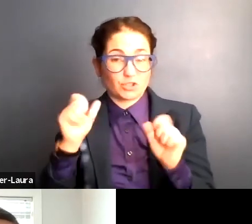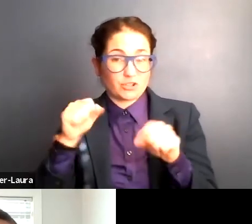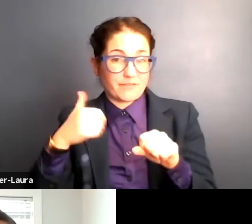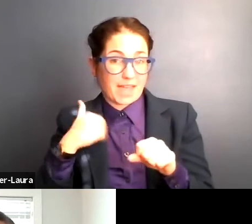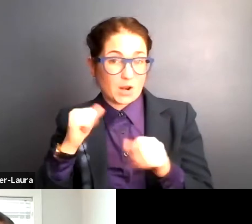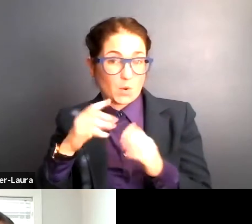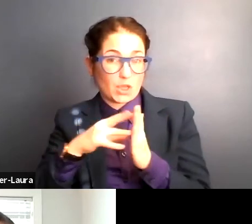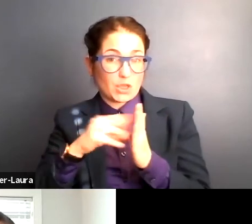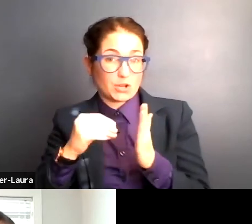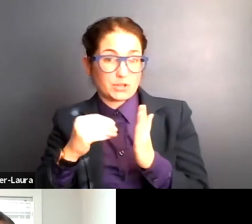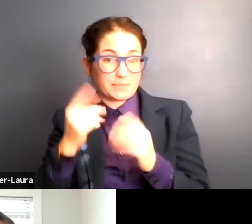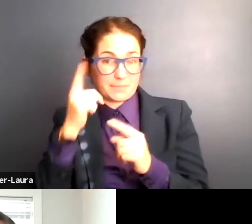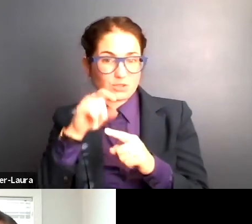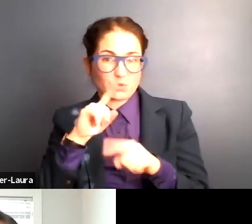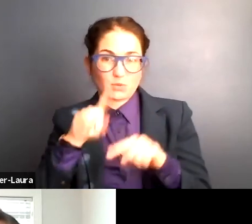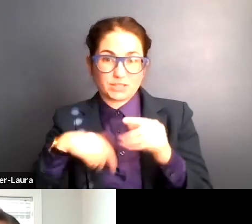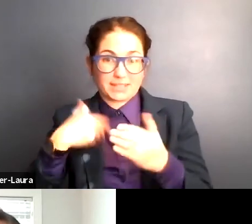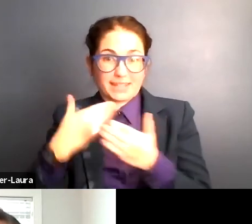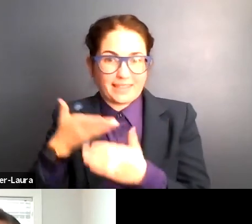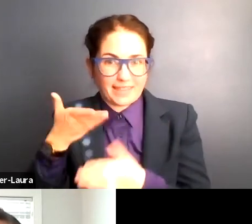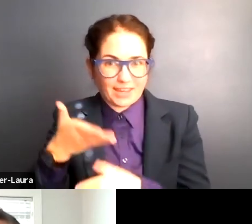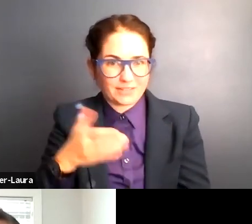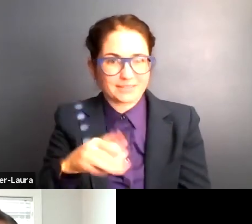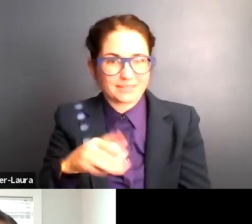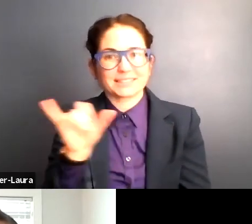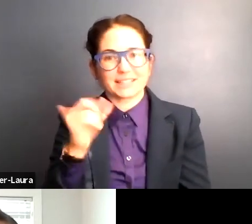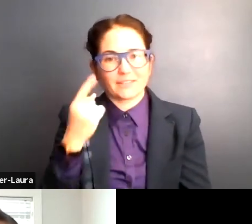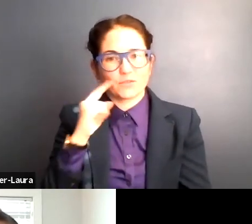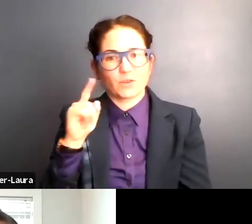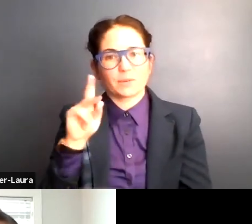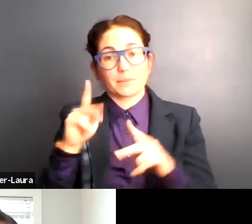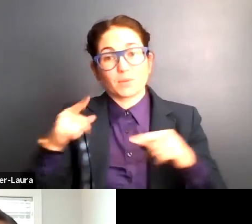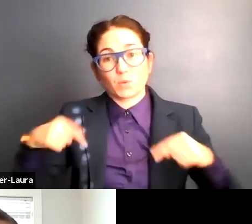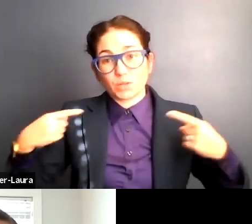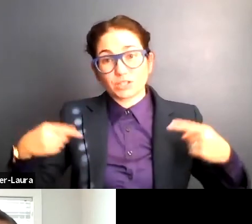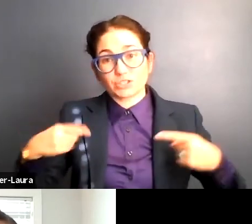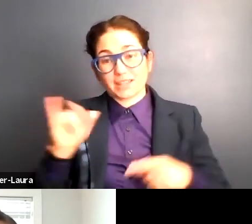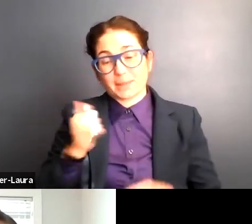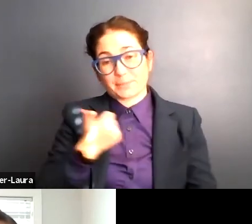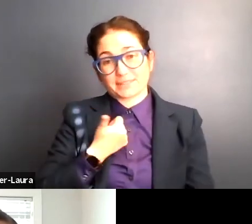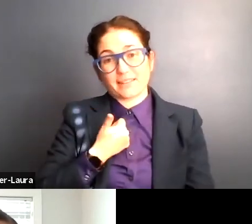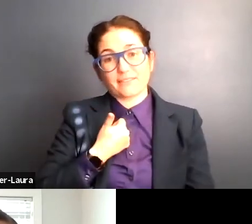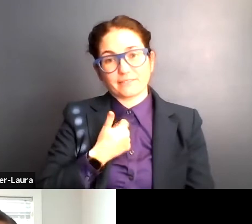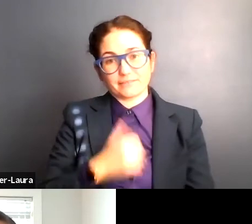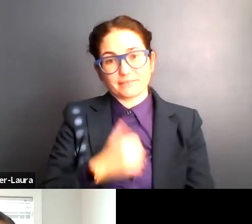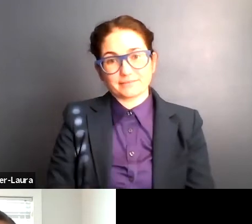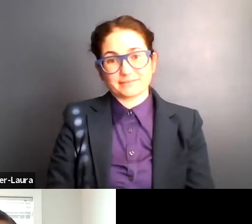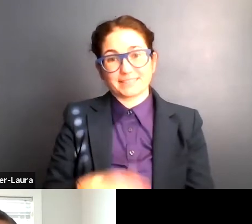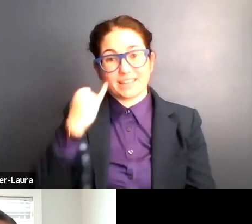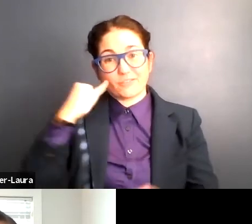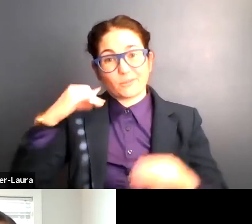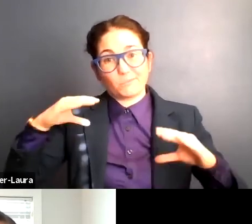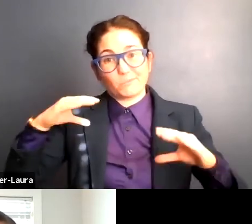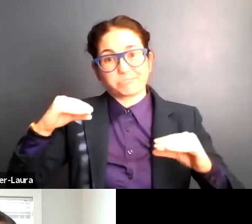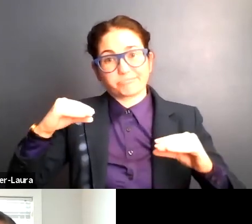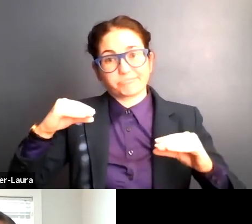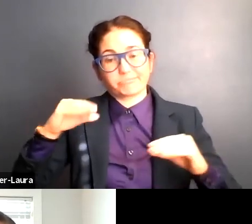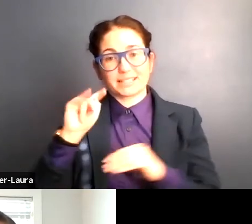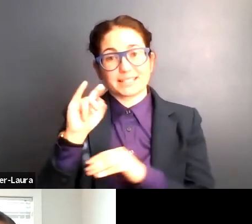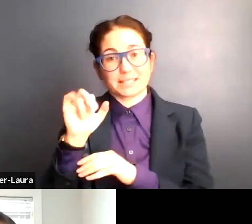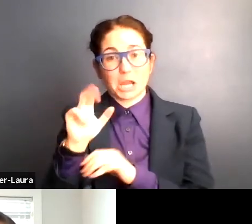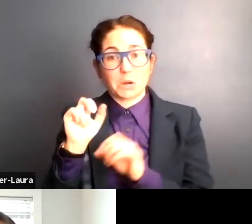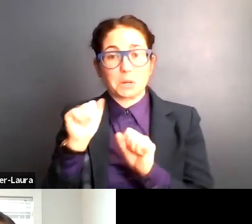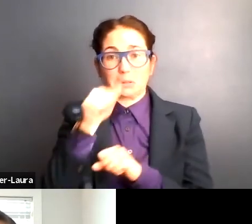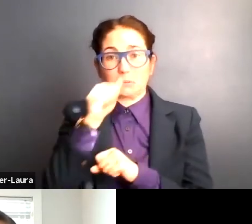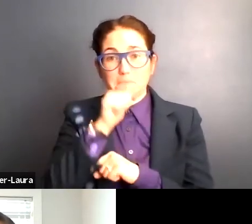learned because you couldn't get there. Same goes for those of us who use wheelchairs like myself, flat tire. You know, we can get by